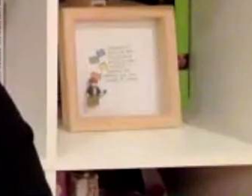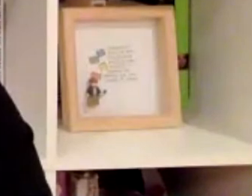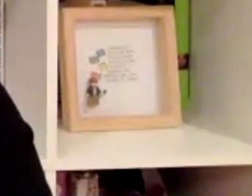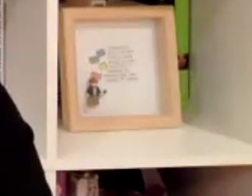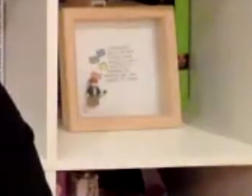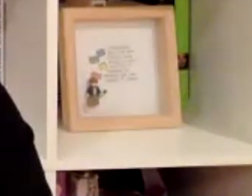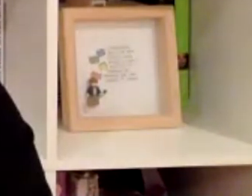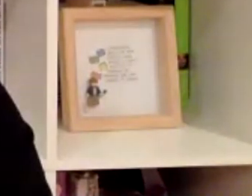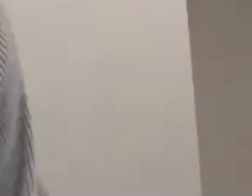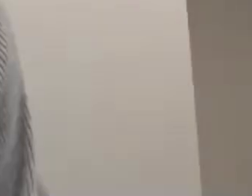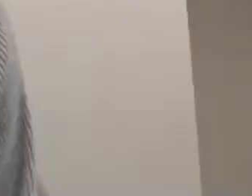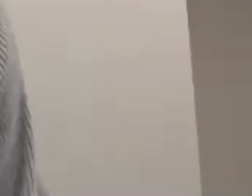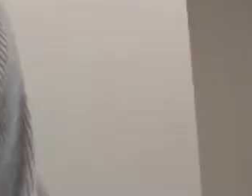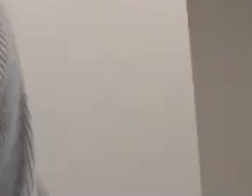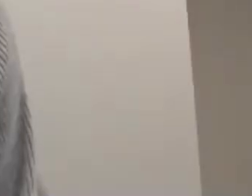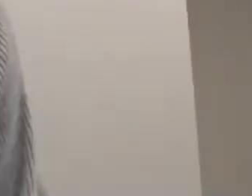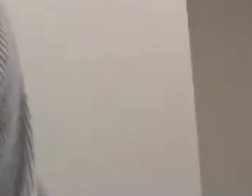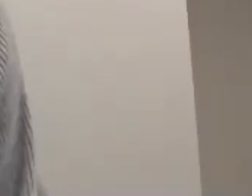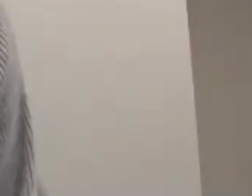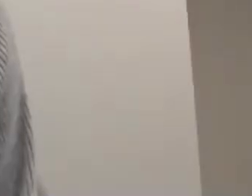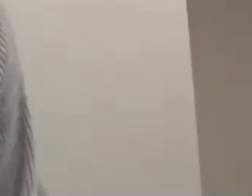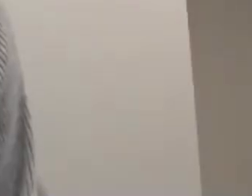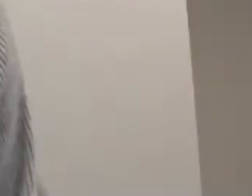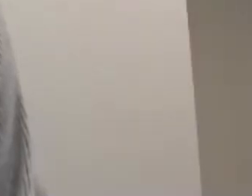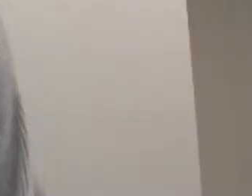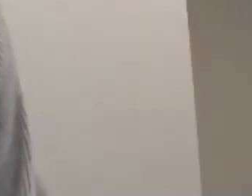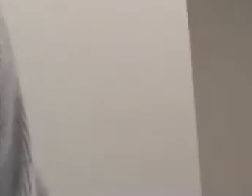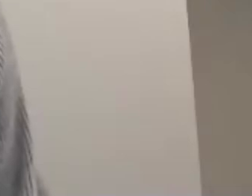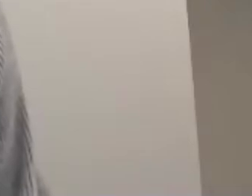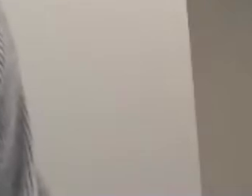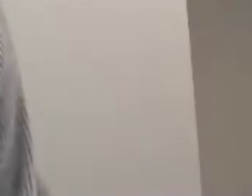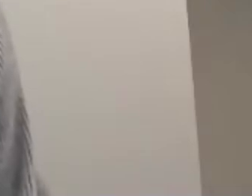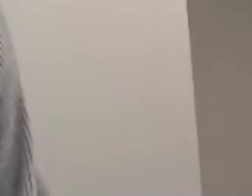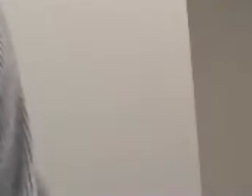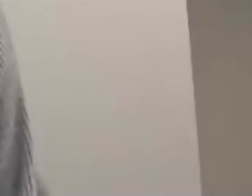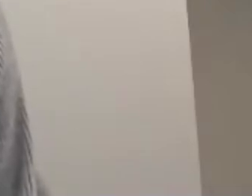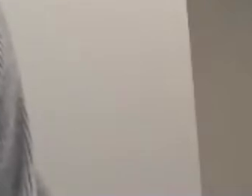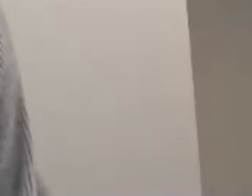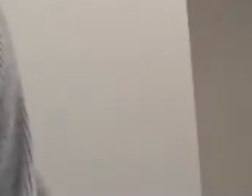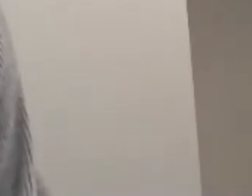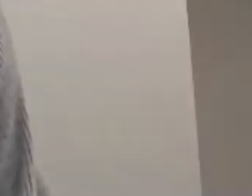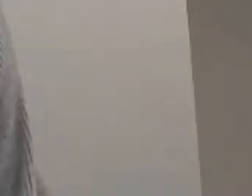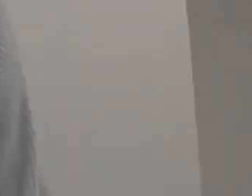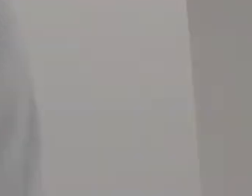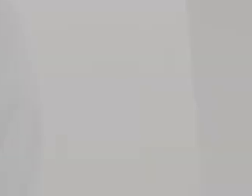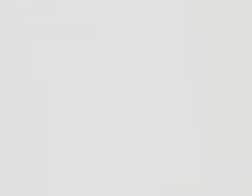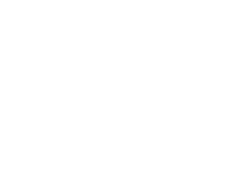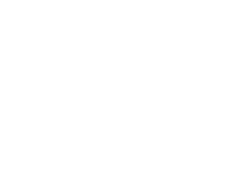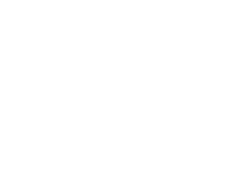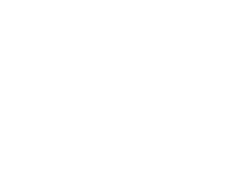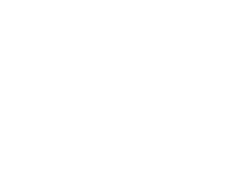in australia absolutely thank you and thank you everyone for joining us today thank we'll see you again next time